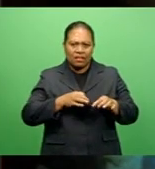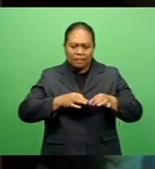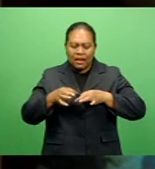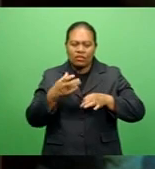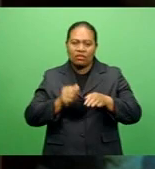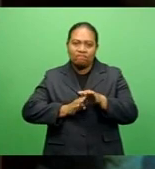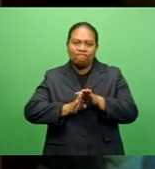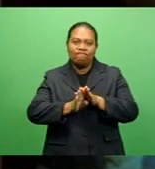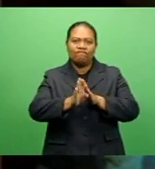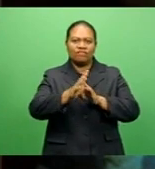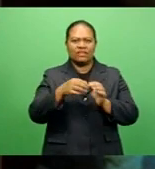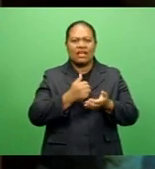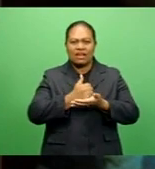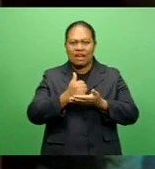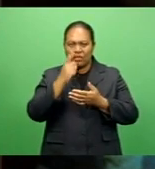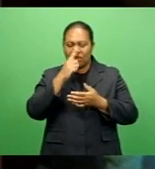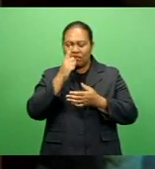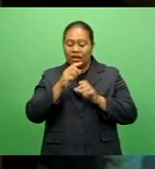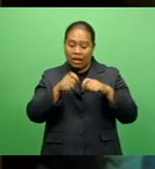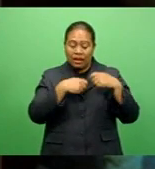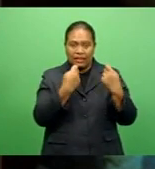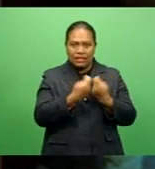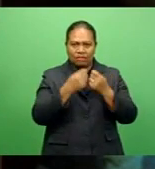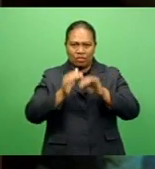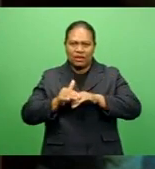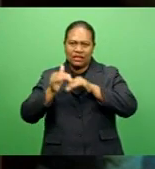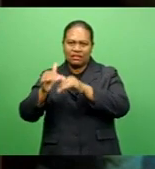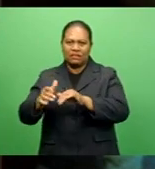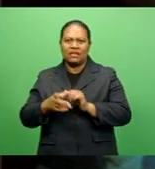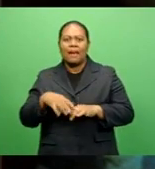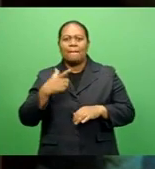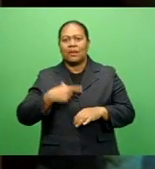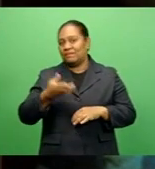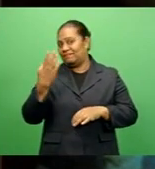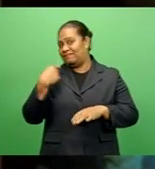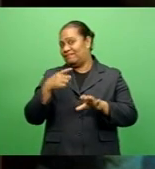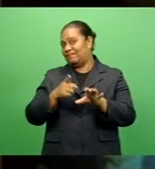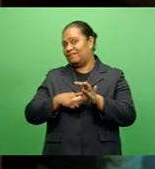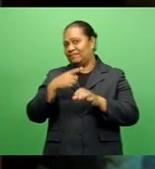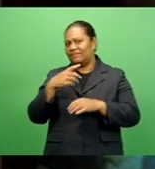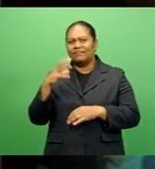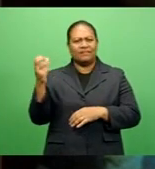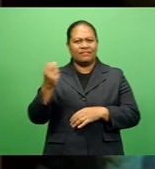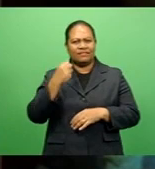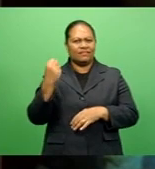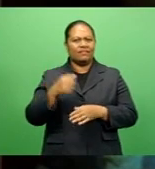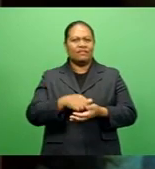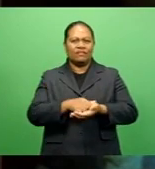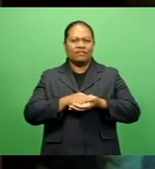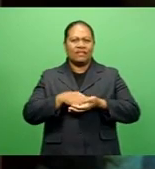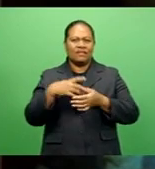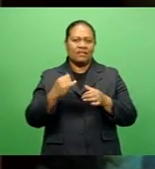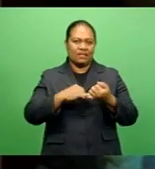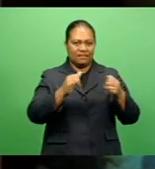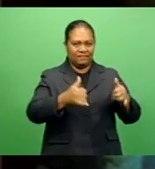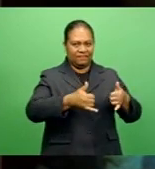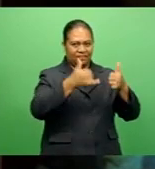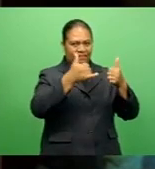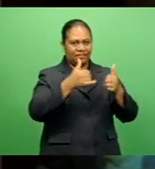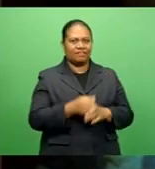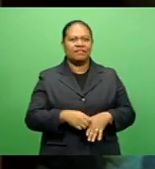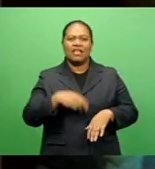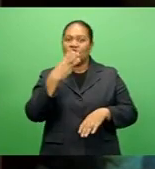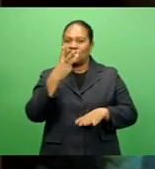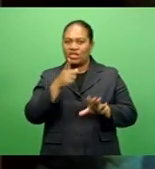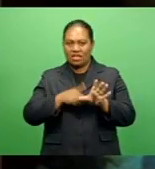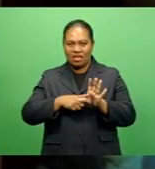teams in the Escort Shield this year. After a successful 2020 season and retaining the coveted Skipper Cup title three years